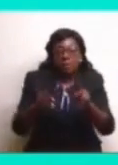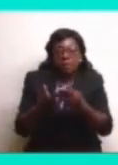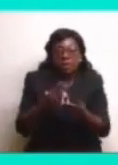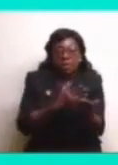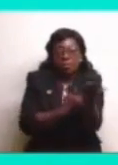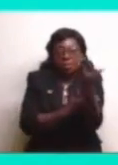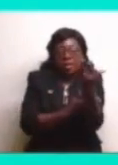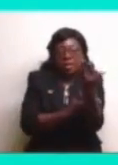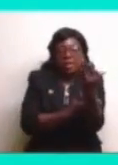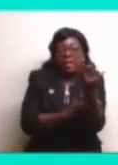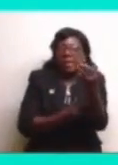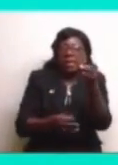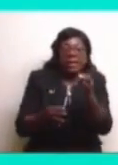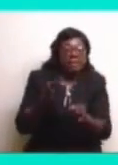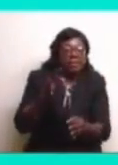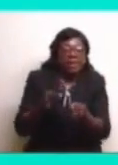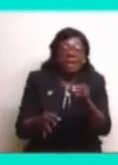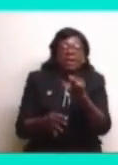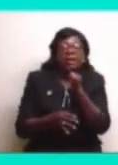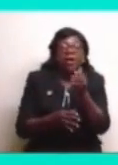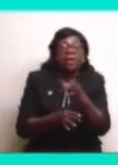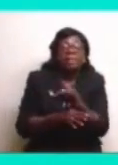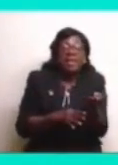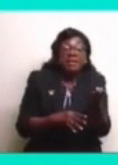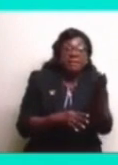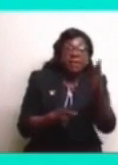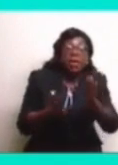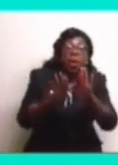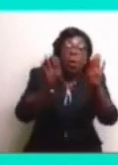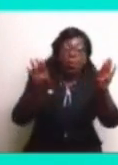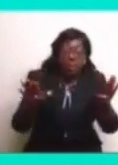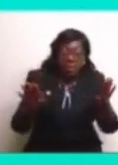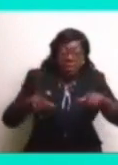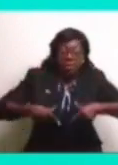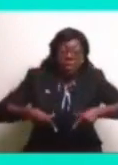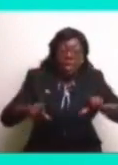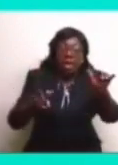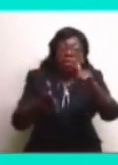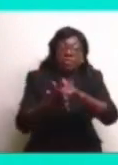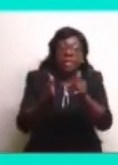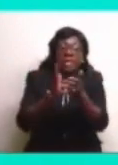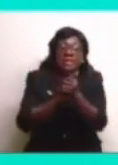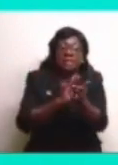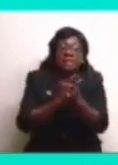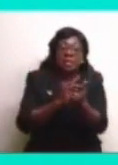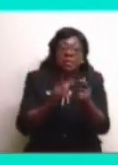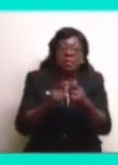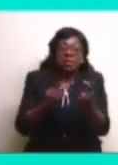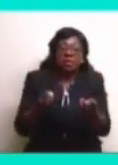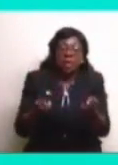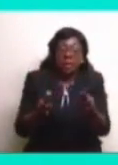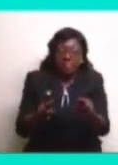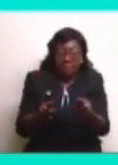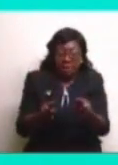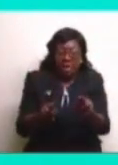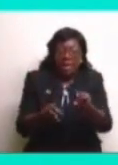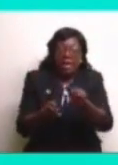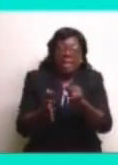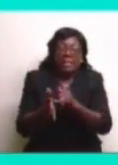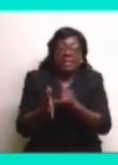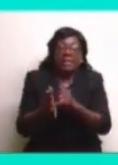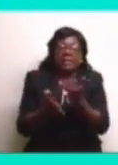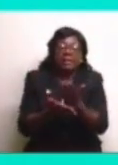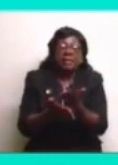if it had not been for their openness to allow that experience to take place. And it is something which